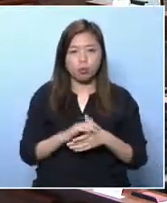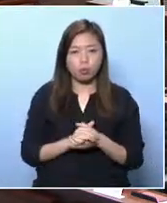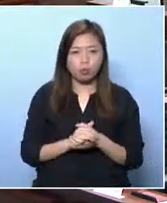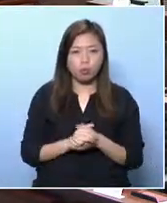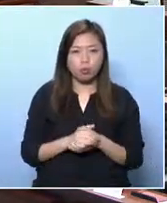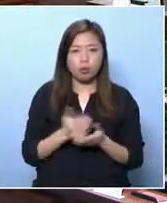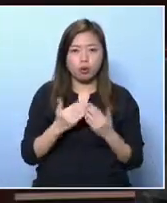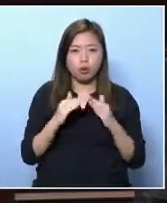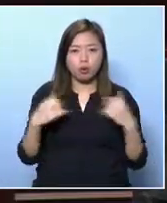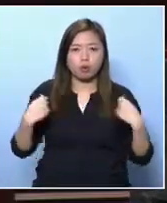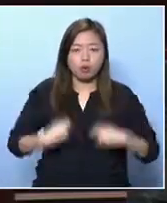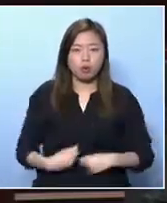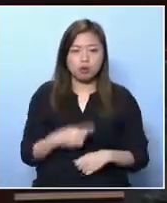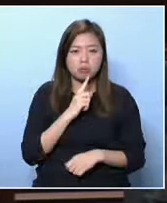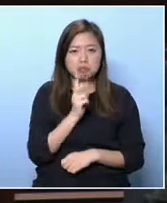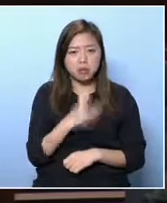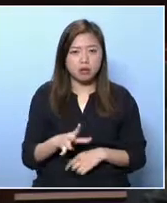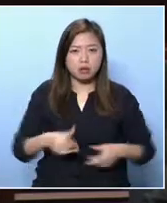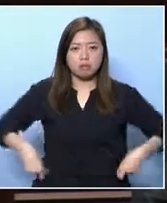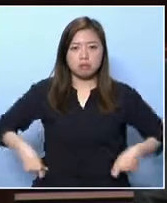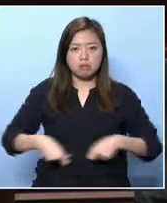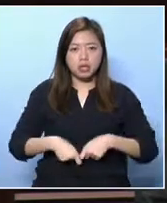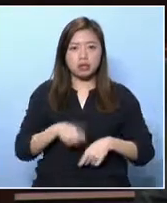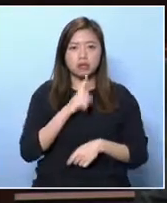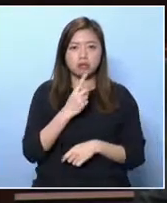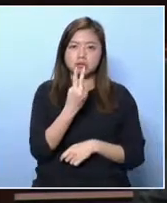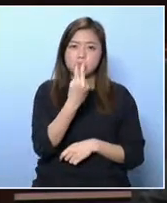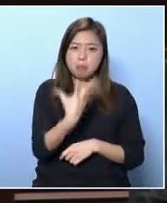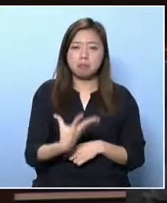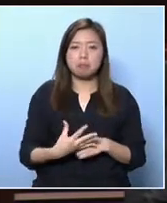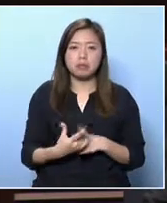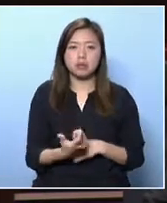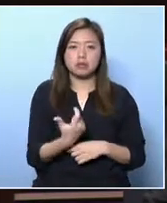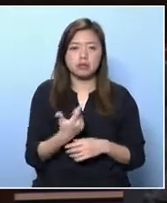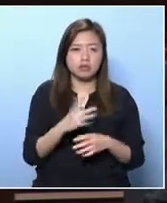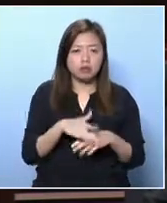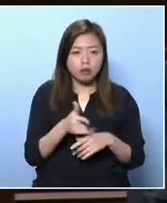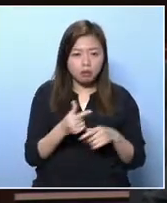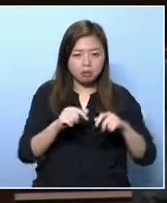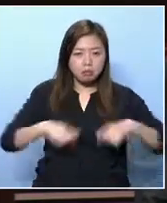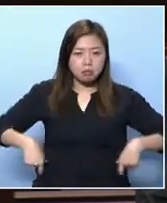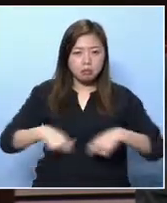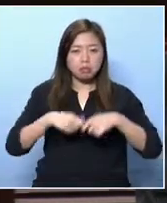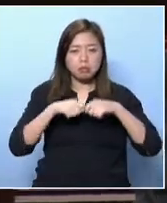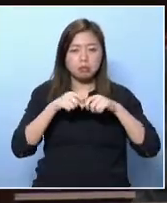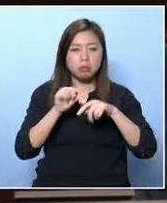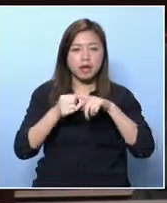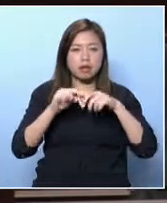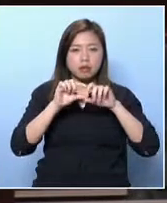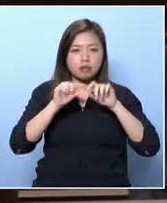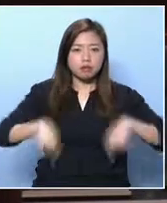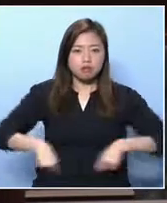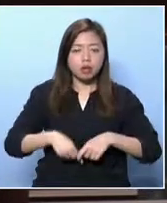money on their education. School uniforms cost you a lot. For example, the belt